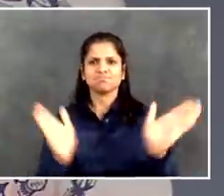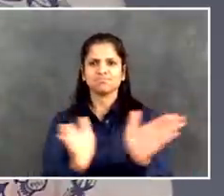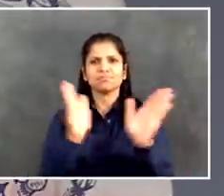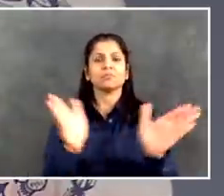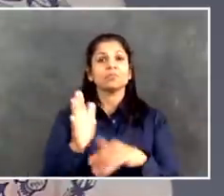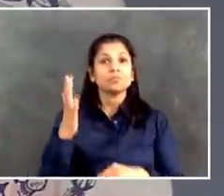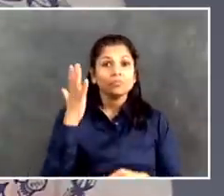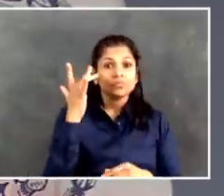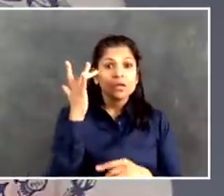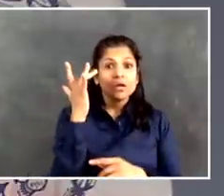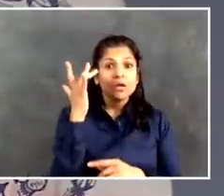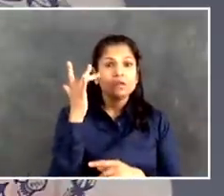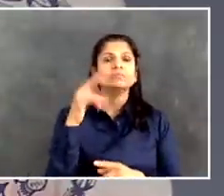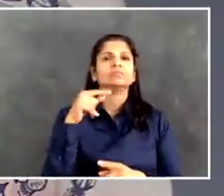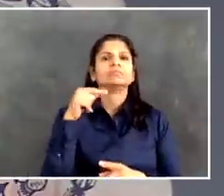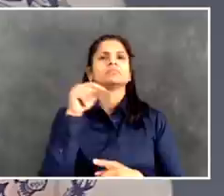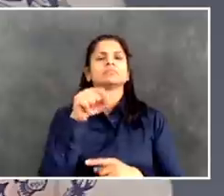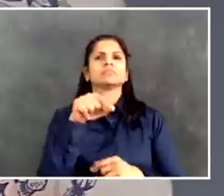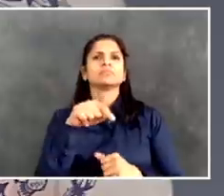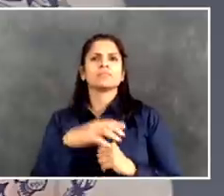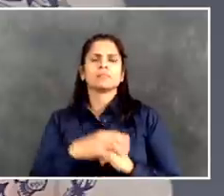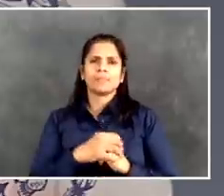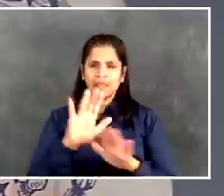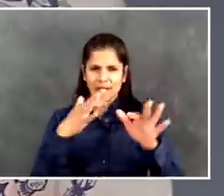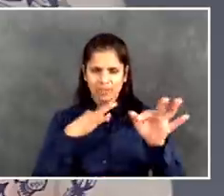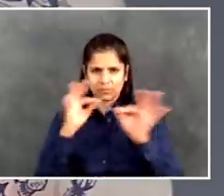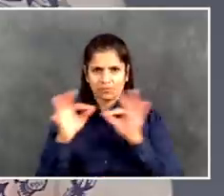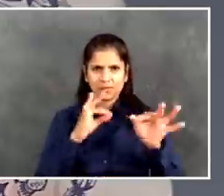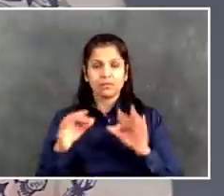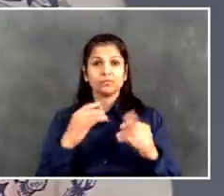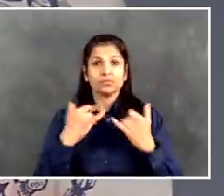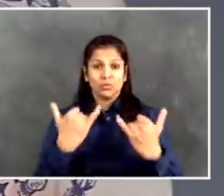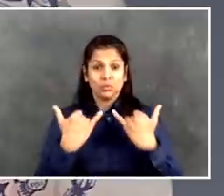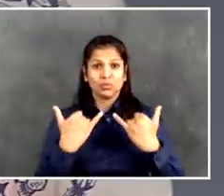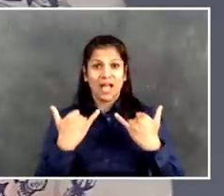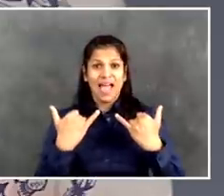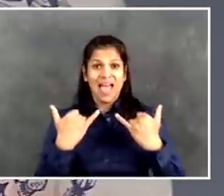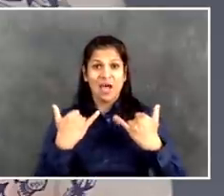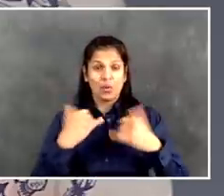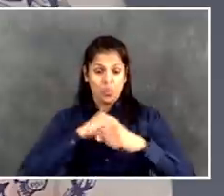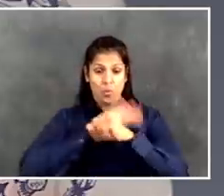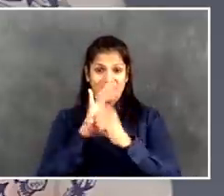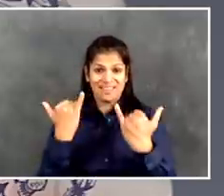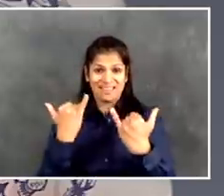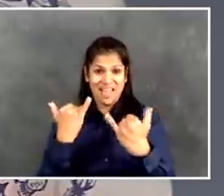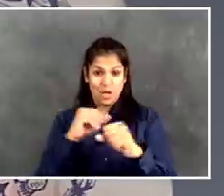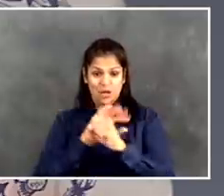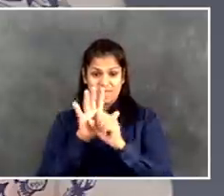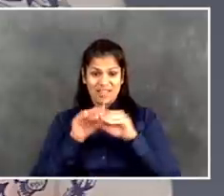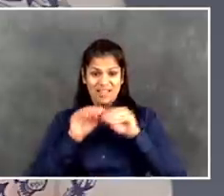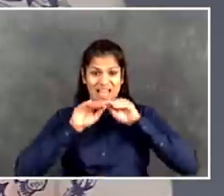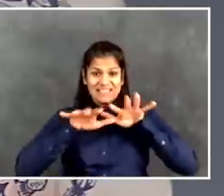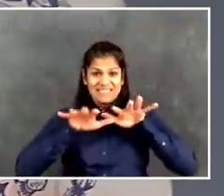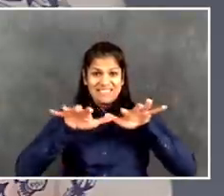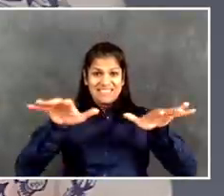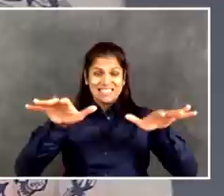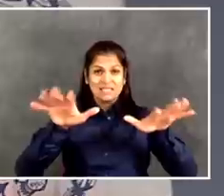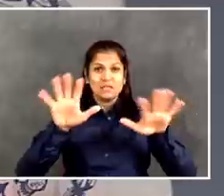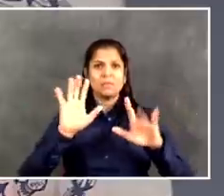today's crisis is COVID-19. The bigger crisis has not gone away, and that is global warming.